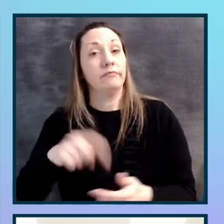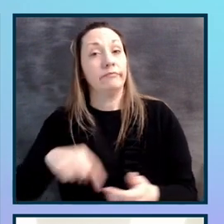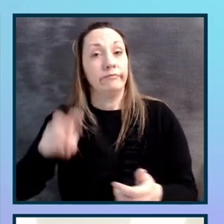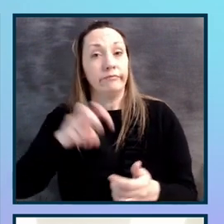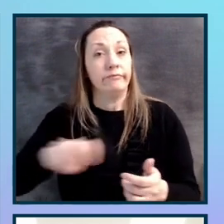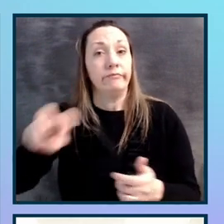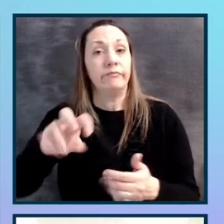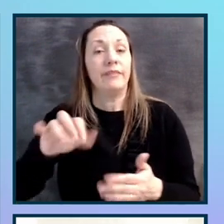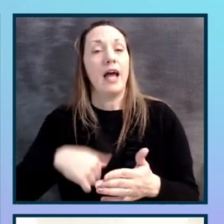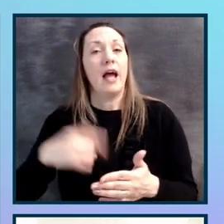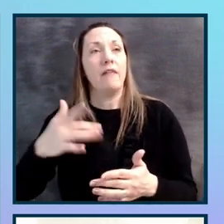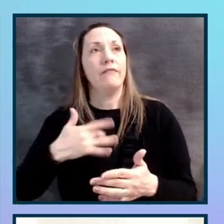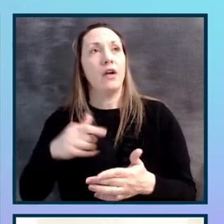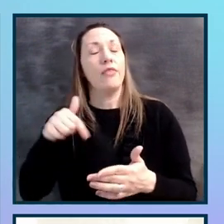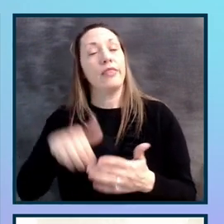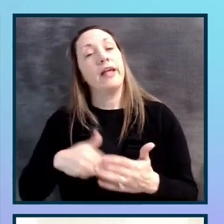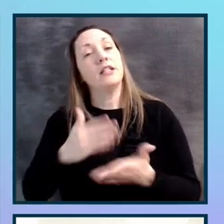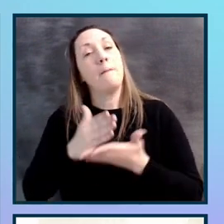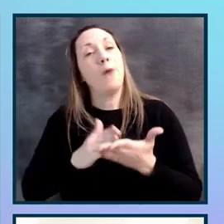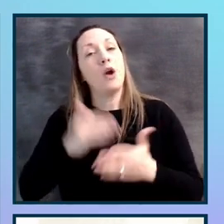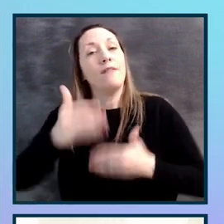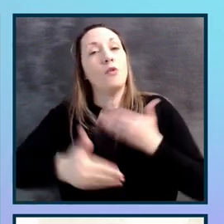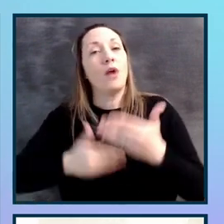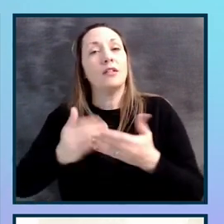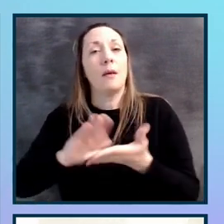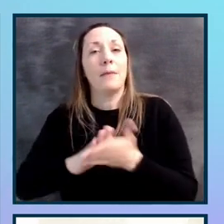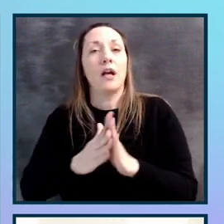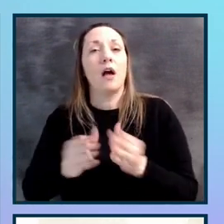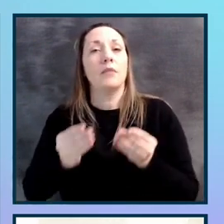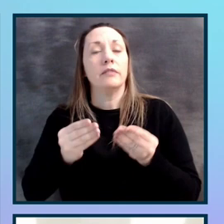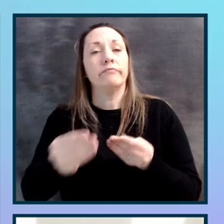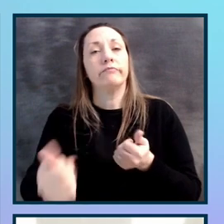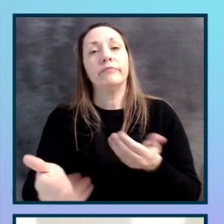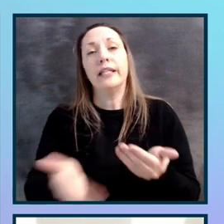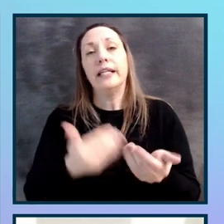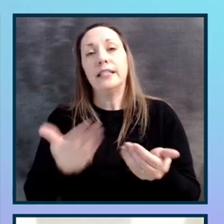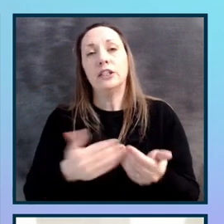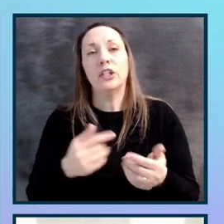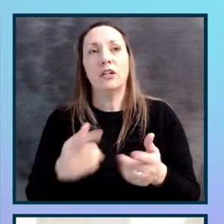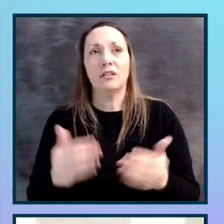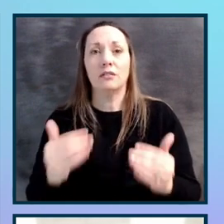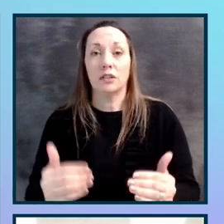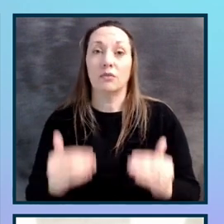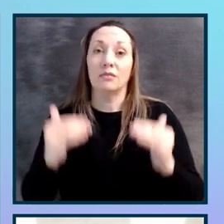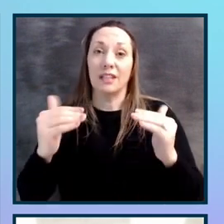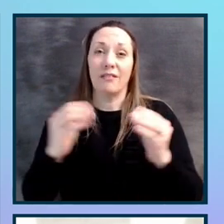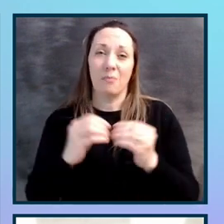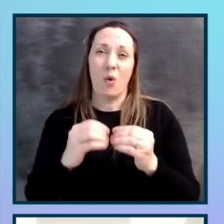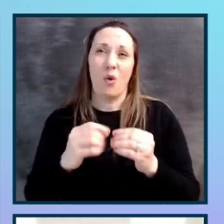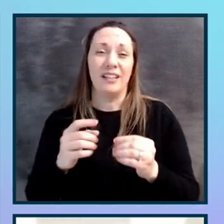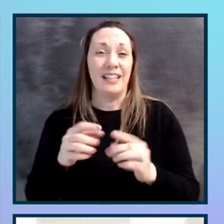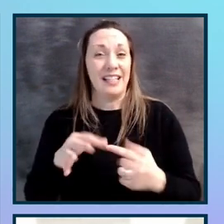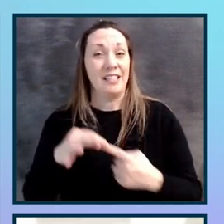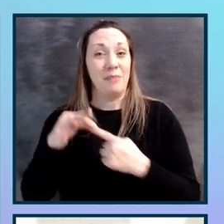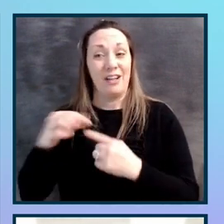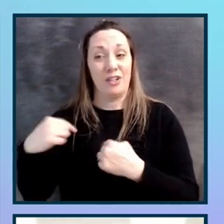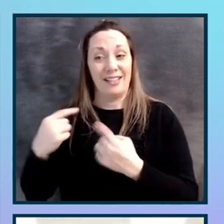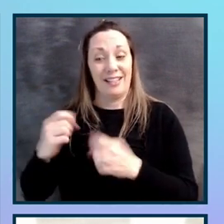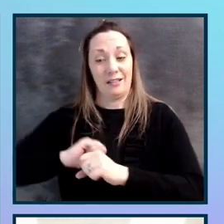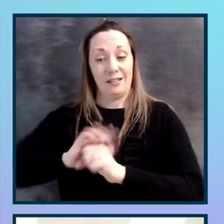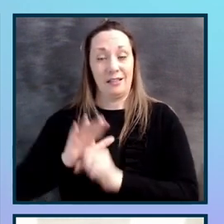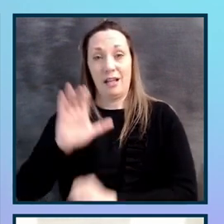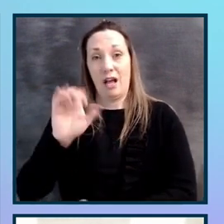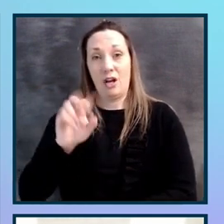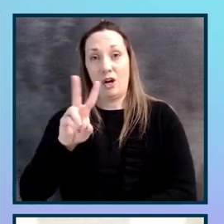is becoming a lot easier as the need for accessible solutions heightened even more so by COVID has meant that there's a lot bigger